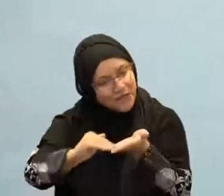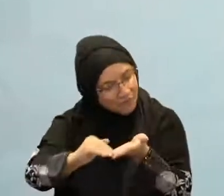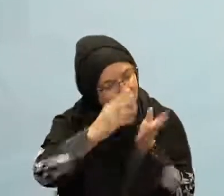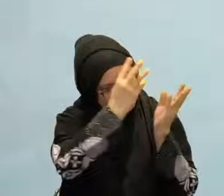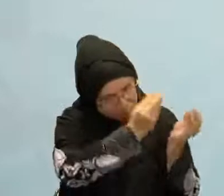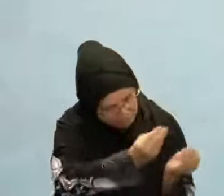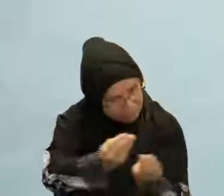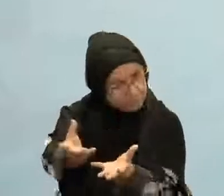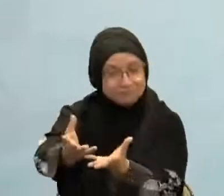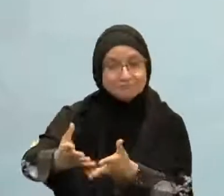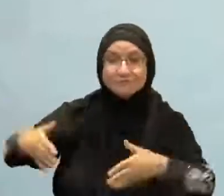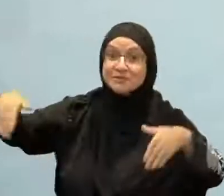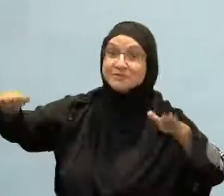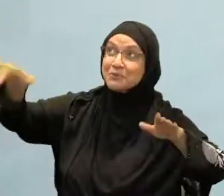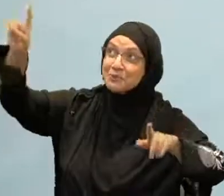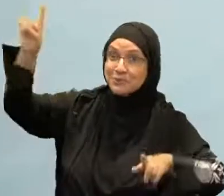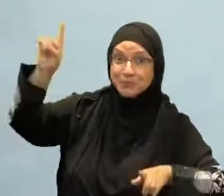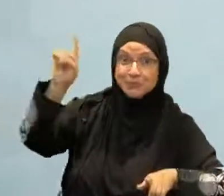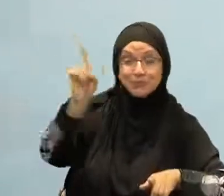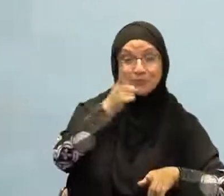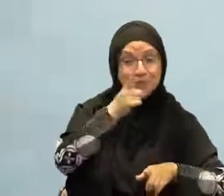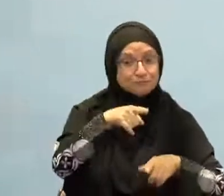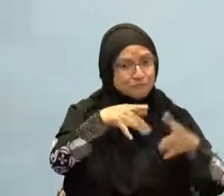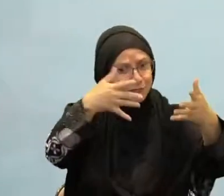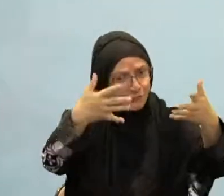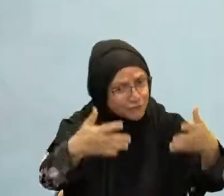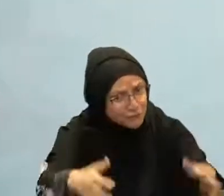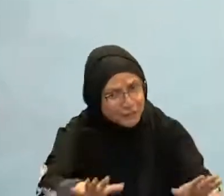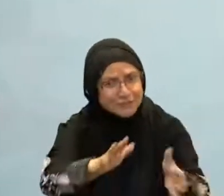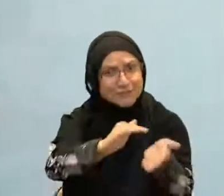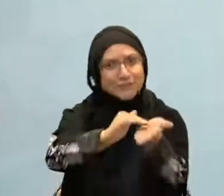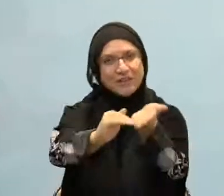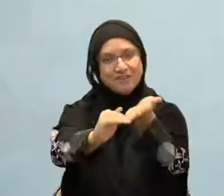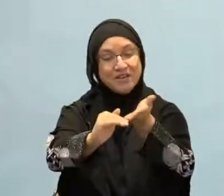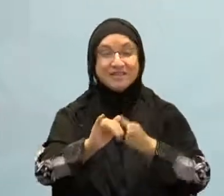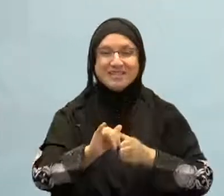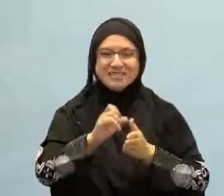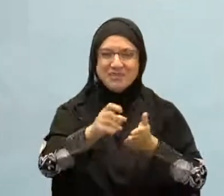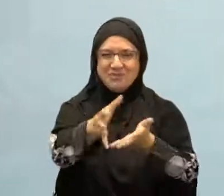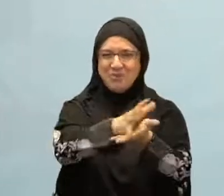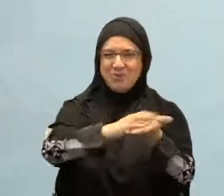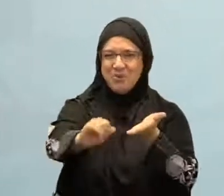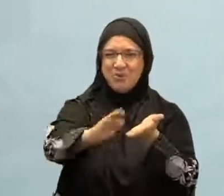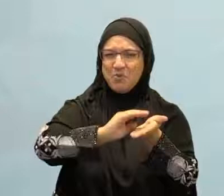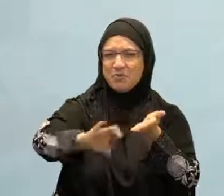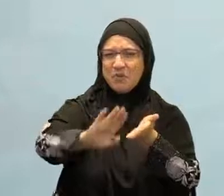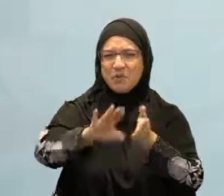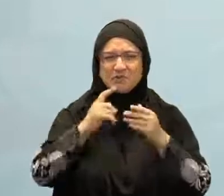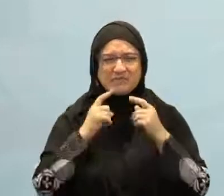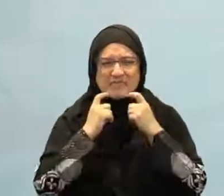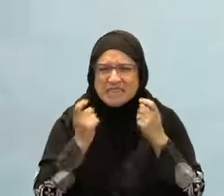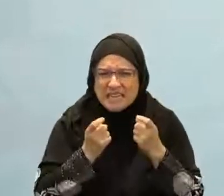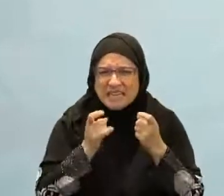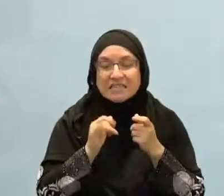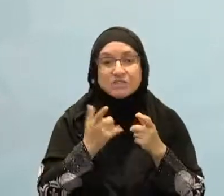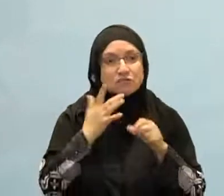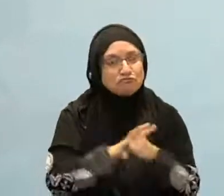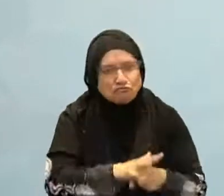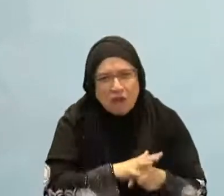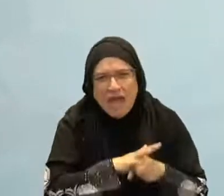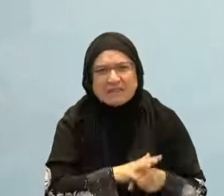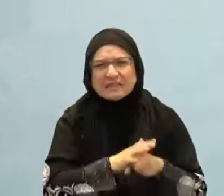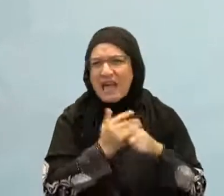it's sins that prevent qiyam and it's qiyam that prevents sin. So you got to take that first step of walking away from that sin